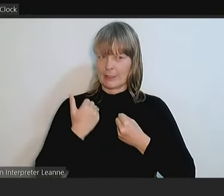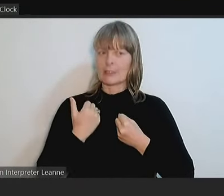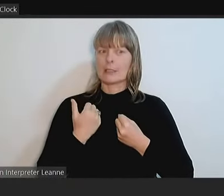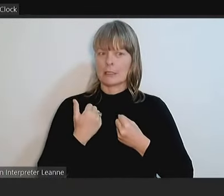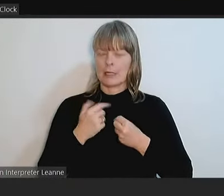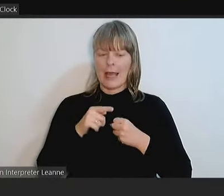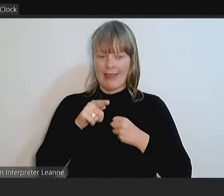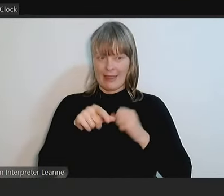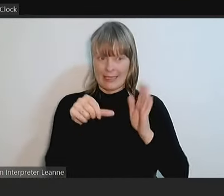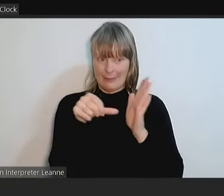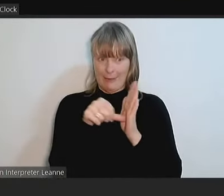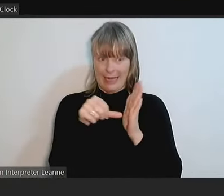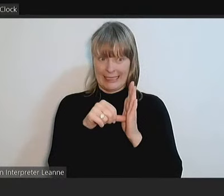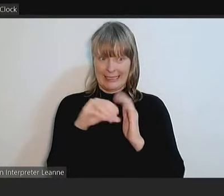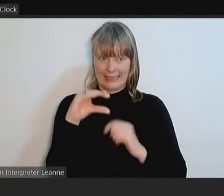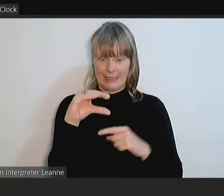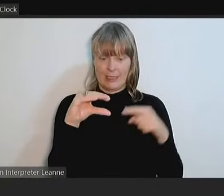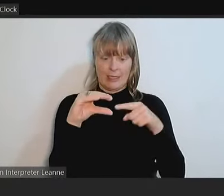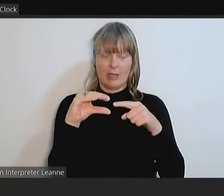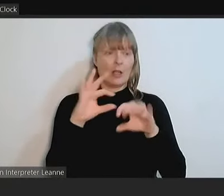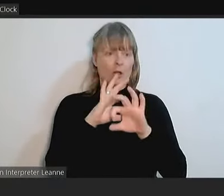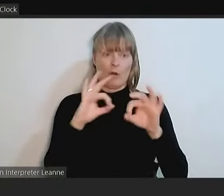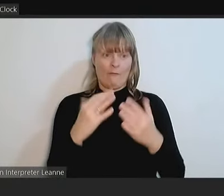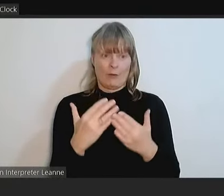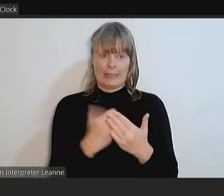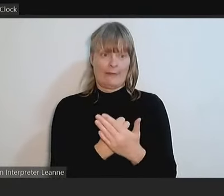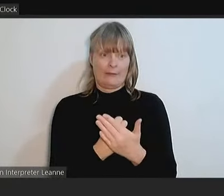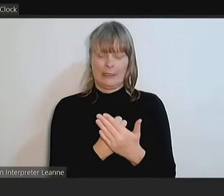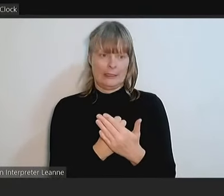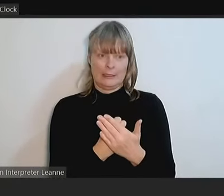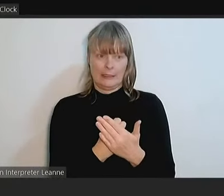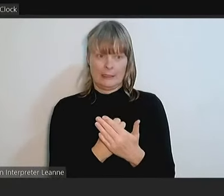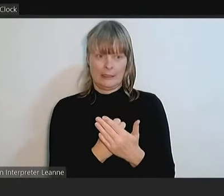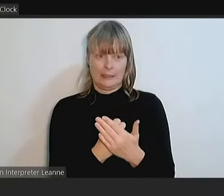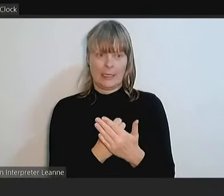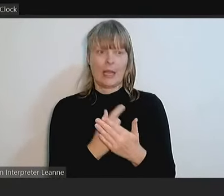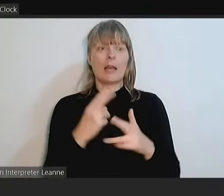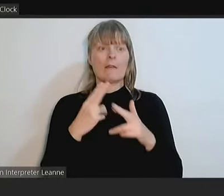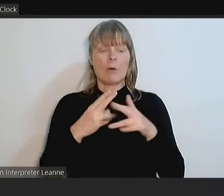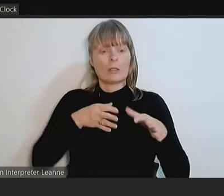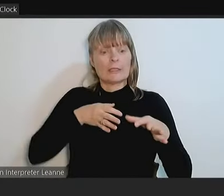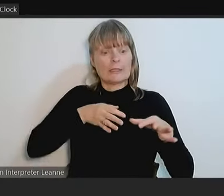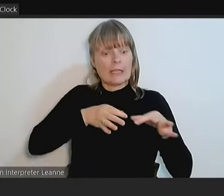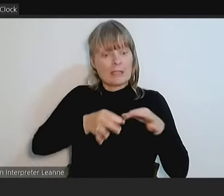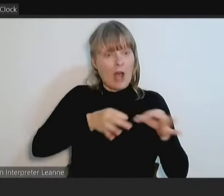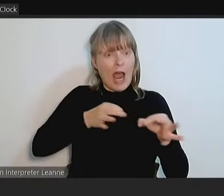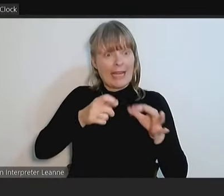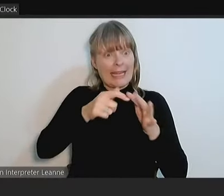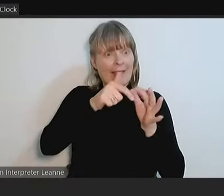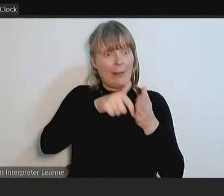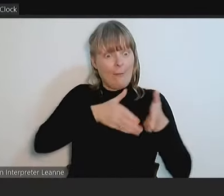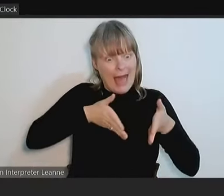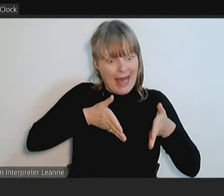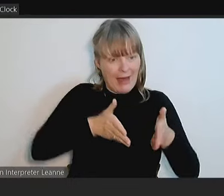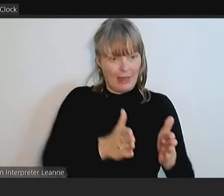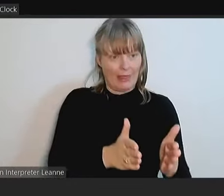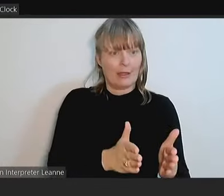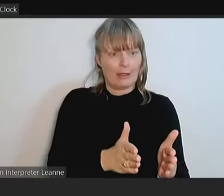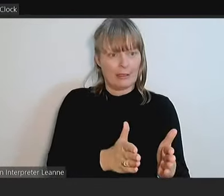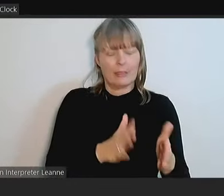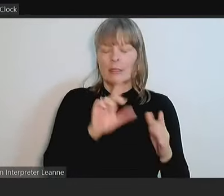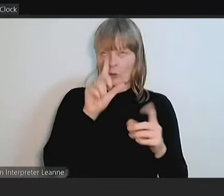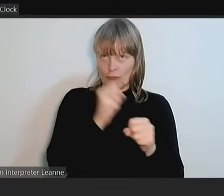money is not for safety issues. It's for designing the path, creating the path, sorry.